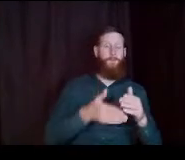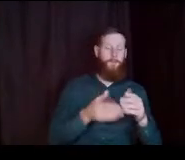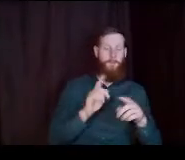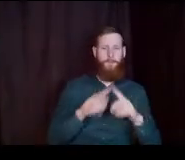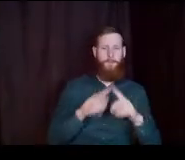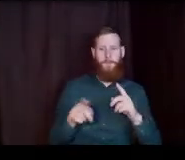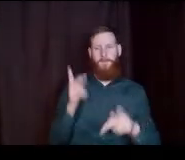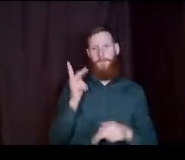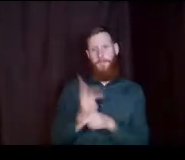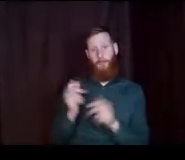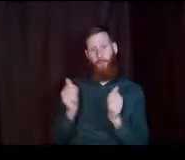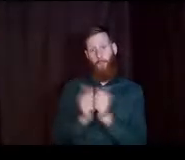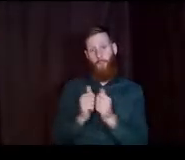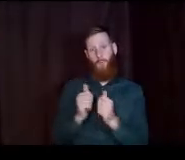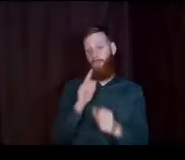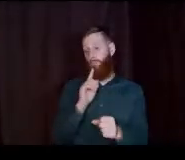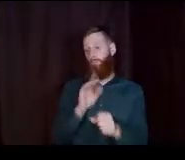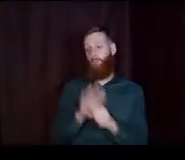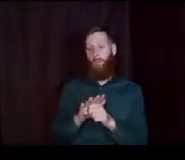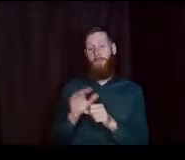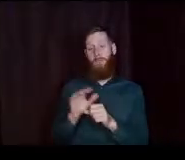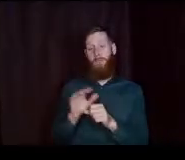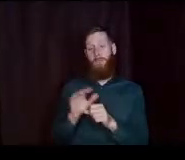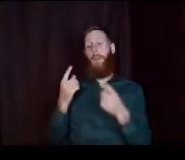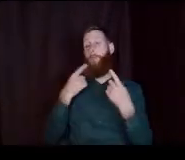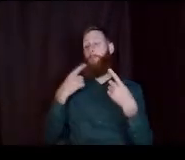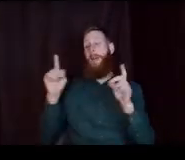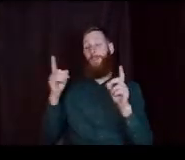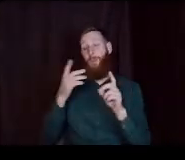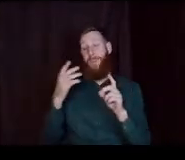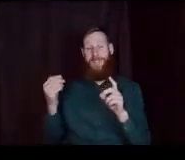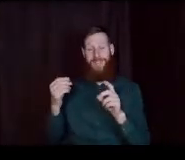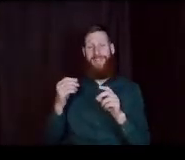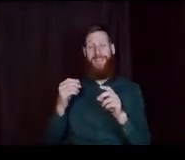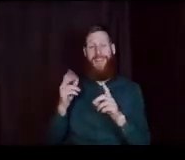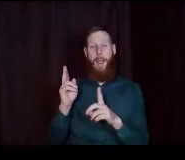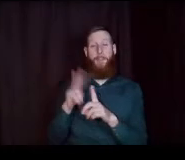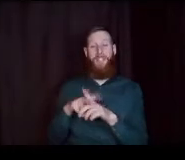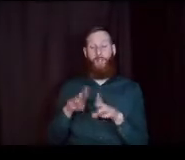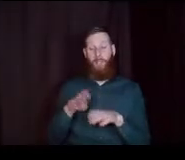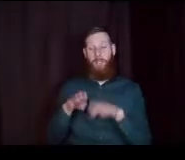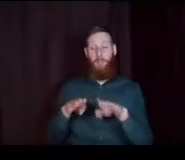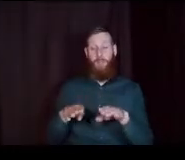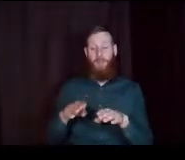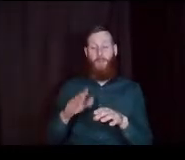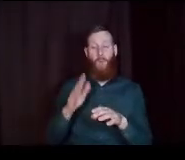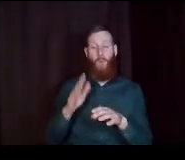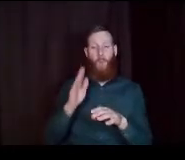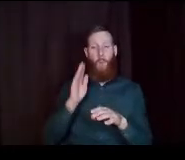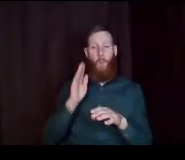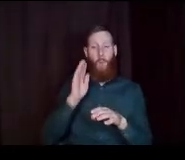Seattle promise milestones. and application steps. they will leave that as an option for.